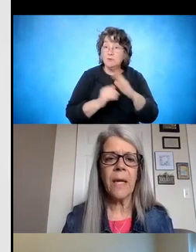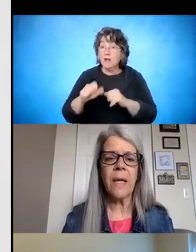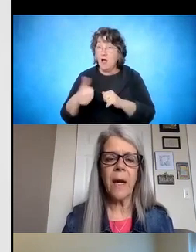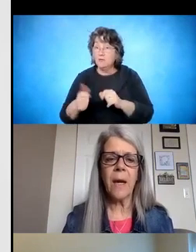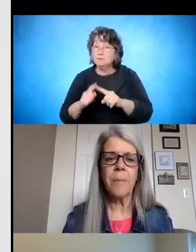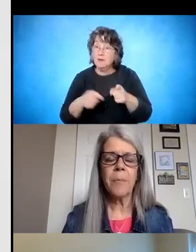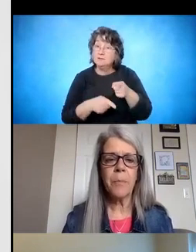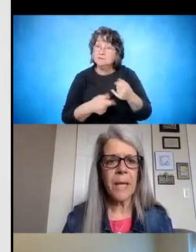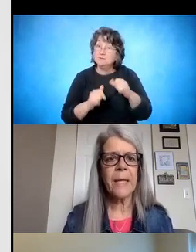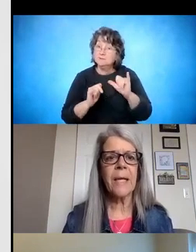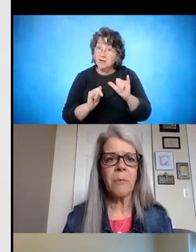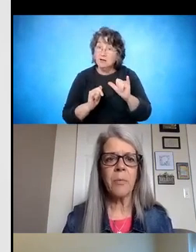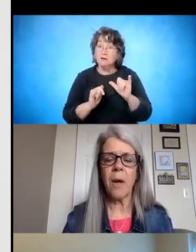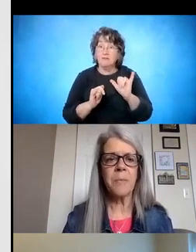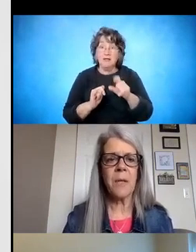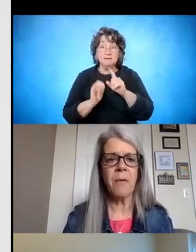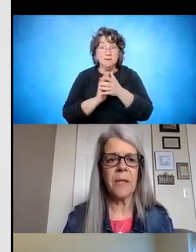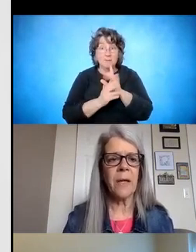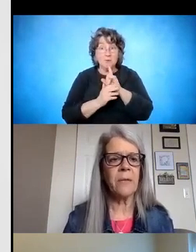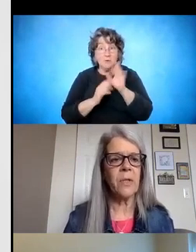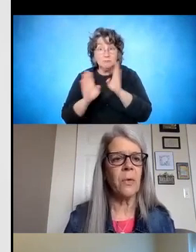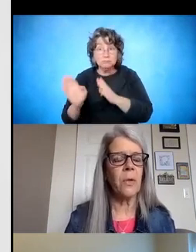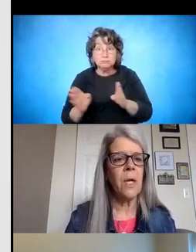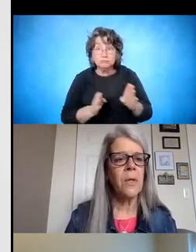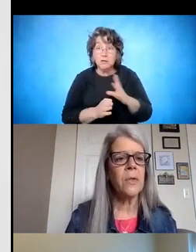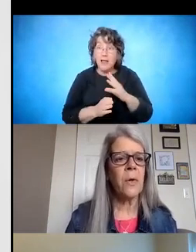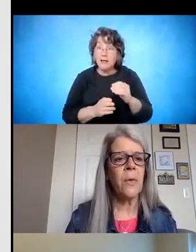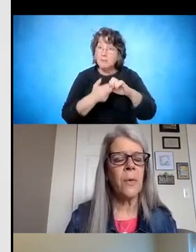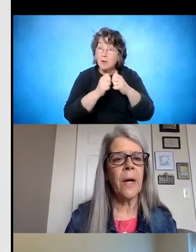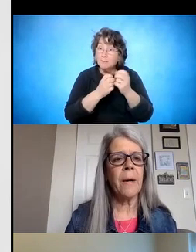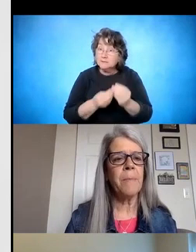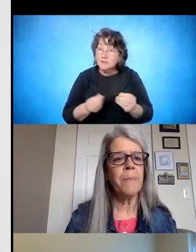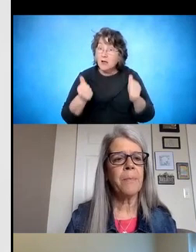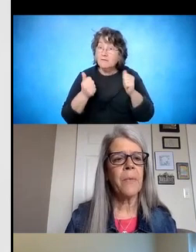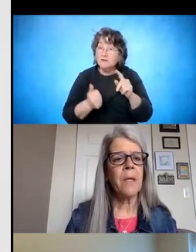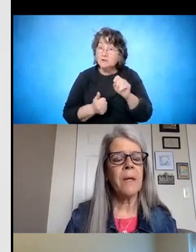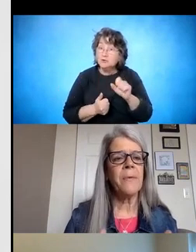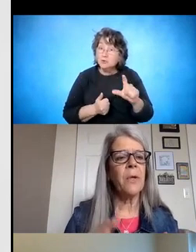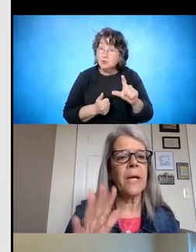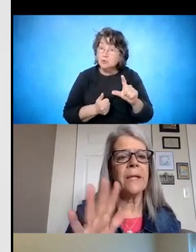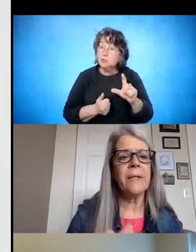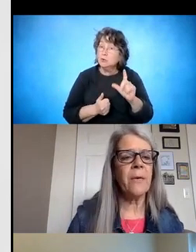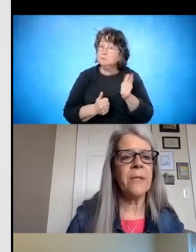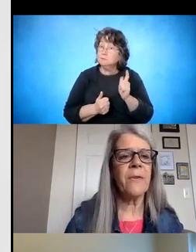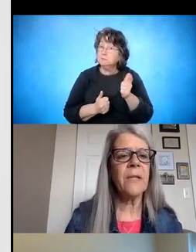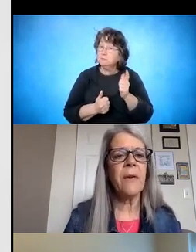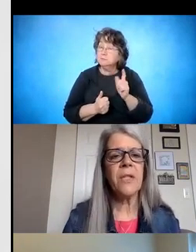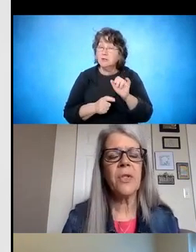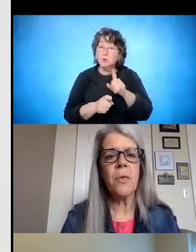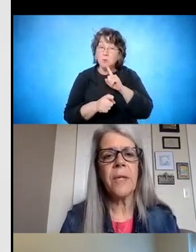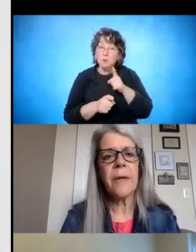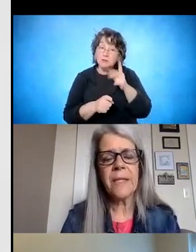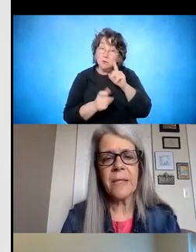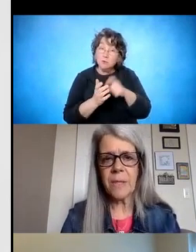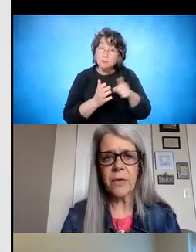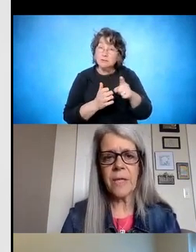a planning and problem-solving kind of tool. So if you look at, you know, it's filled out each